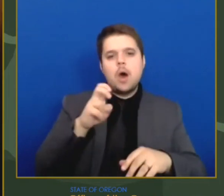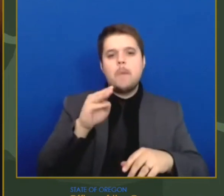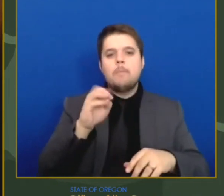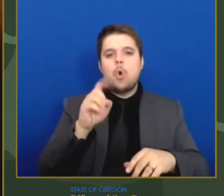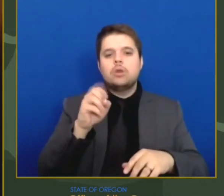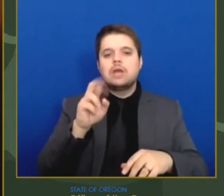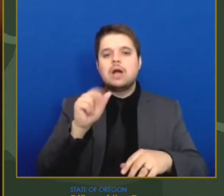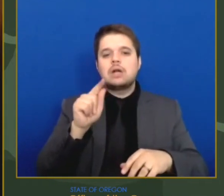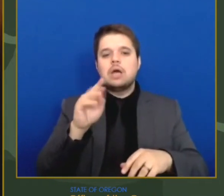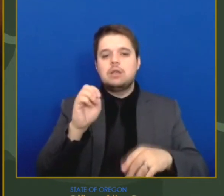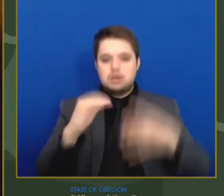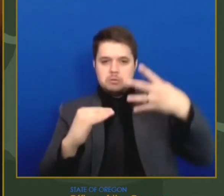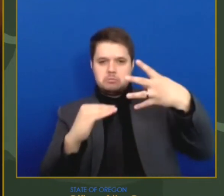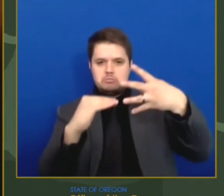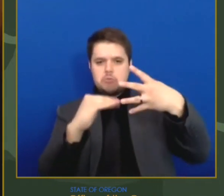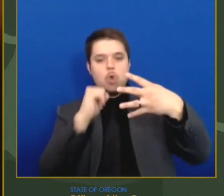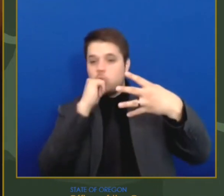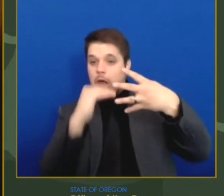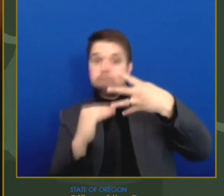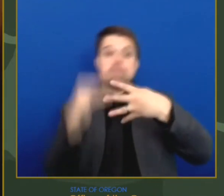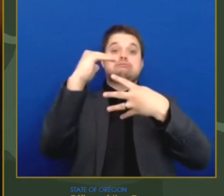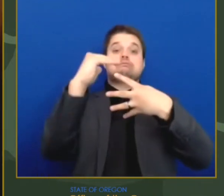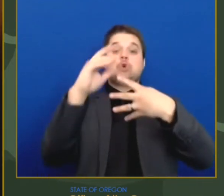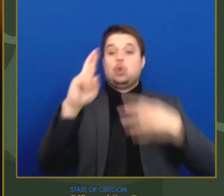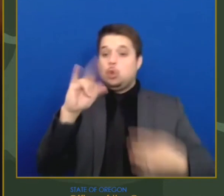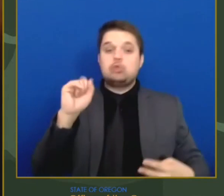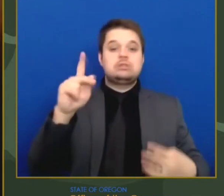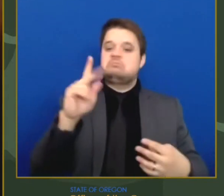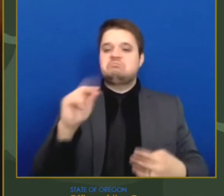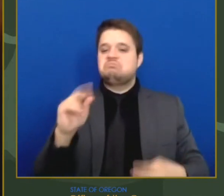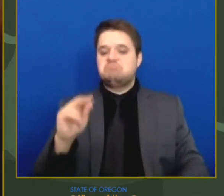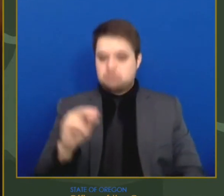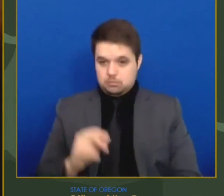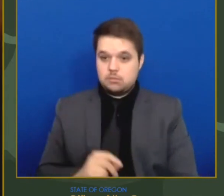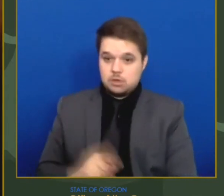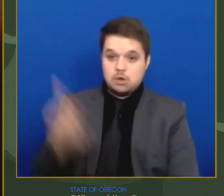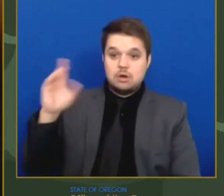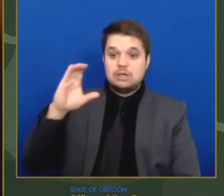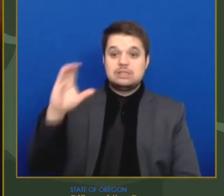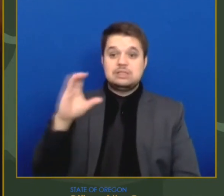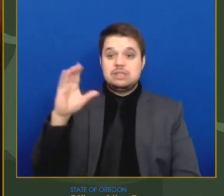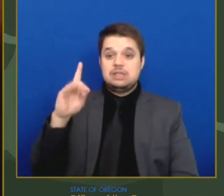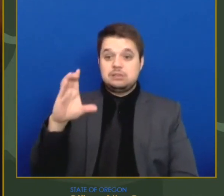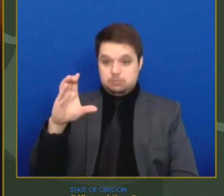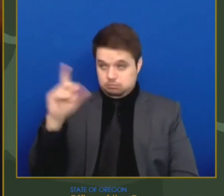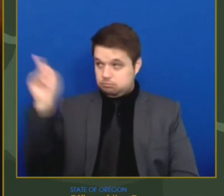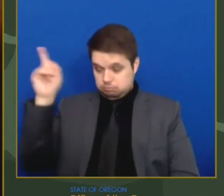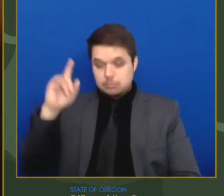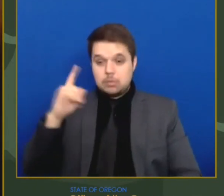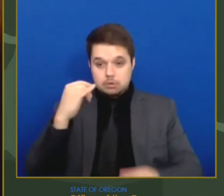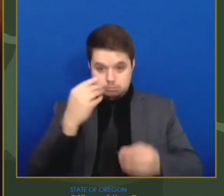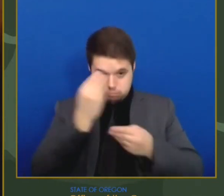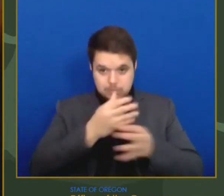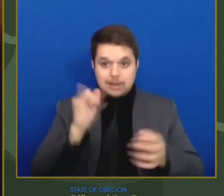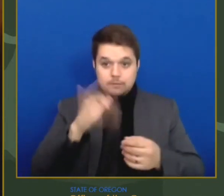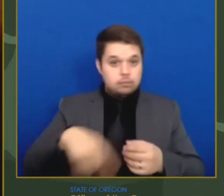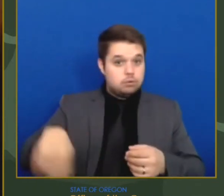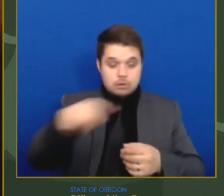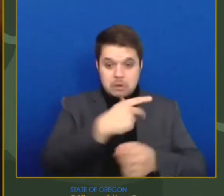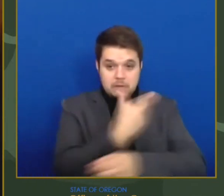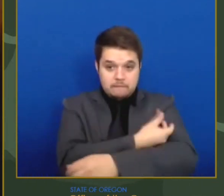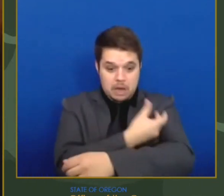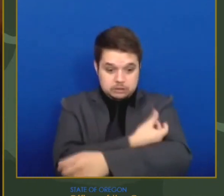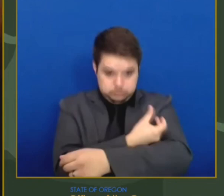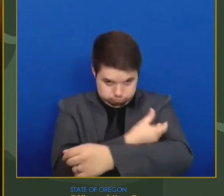fully vaccinated people, allowing small gatherings in private places. All of this is really encouraging news, and it's a